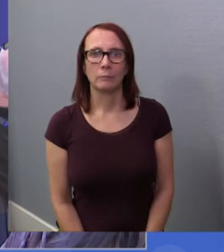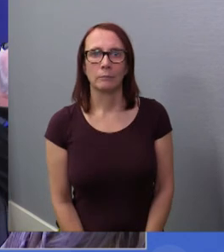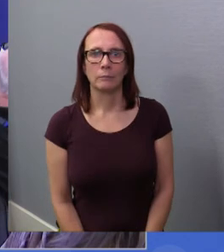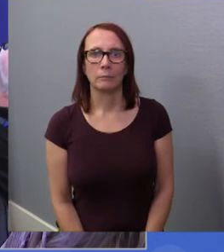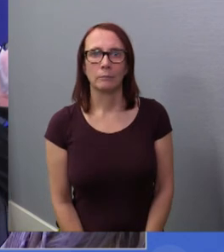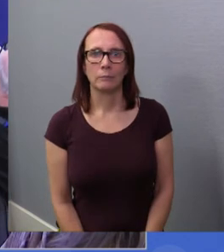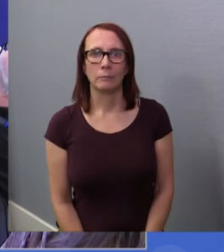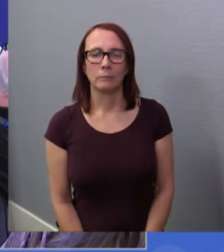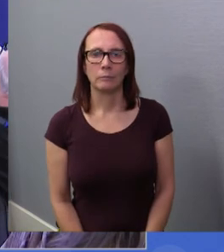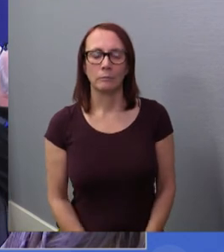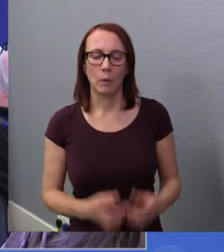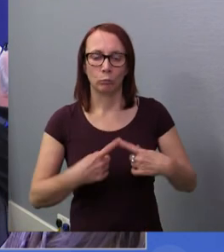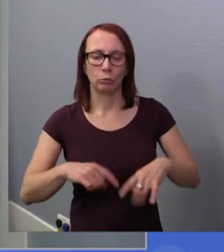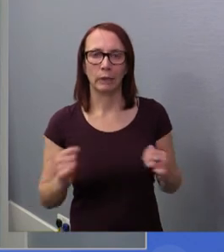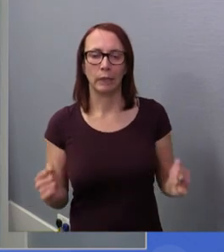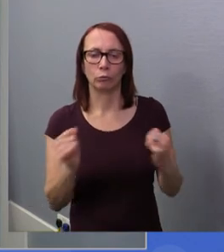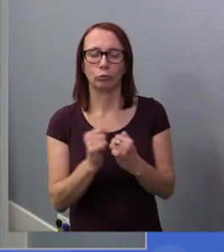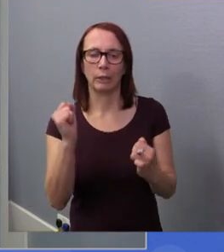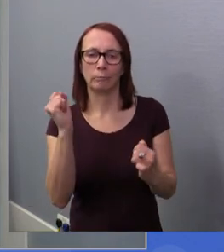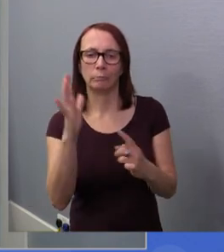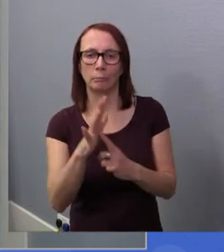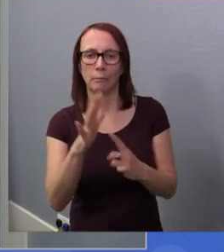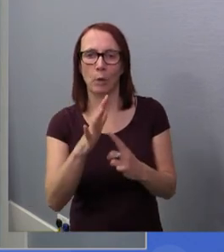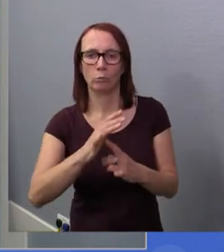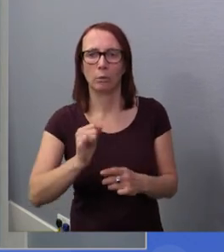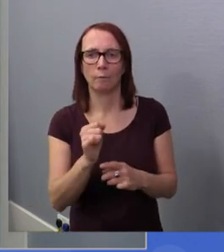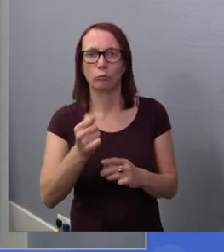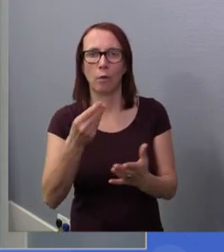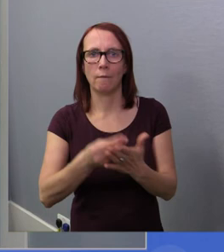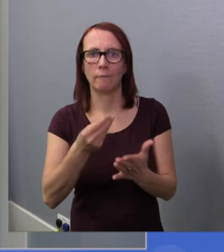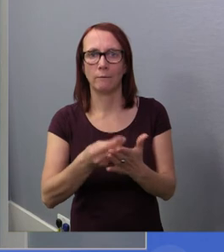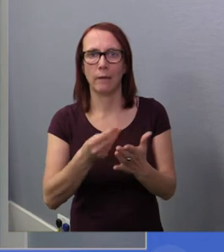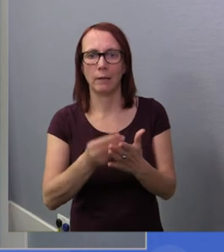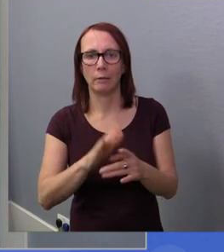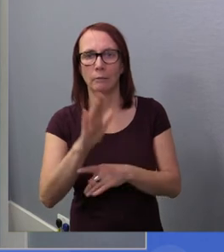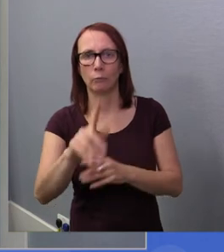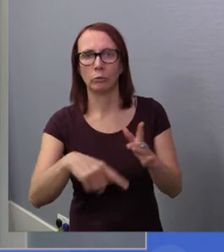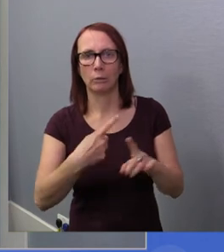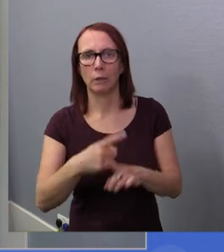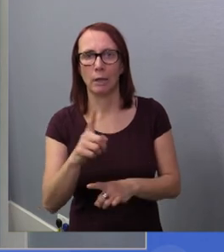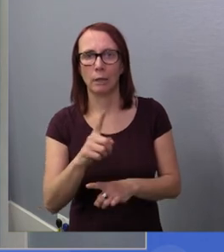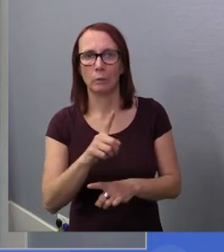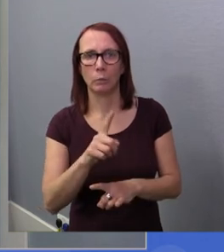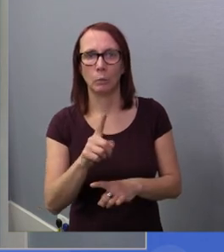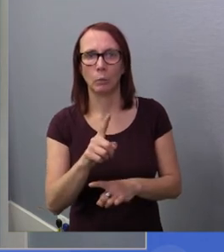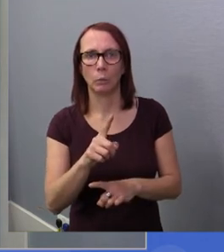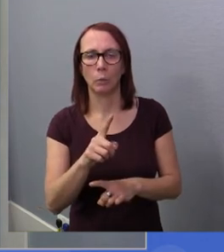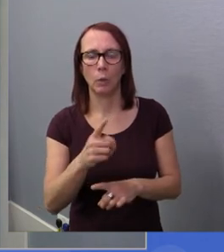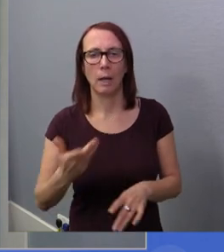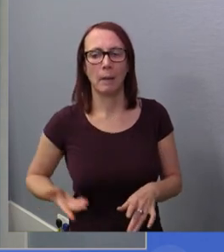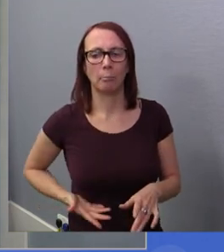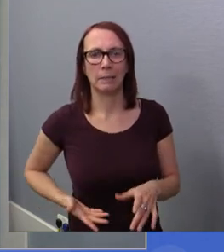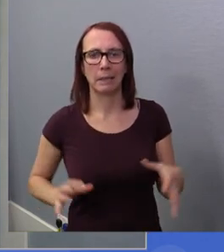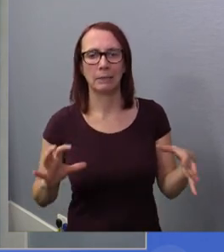The finding that we agree is important in considering Scotland's finances and tax choices is raising business-related